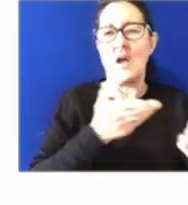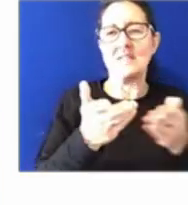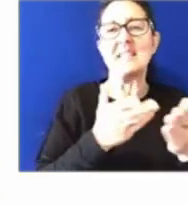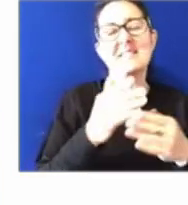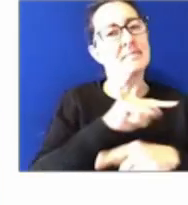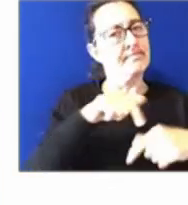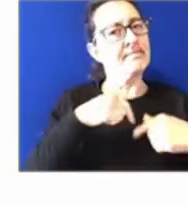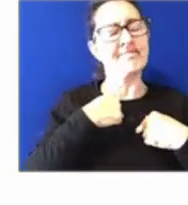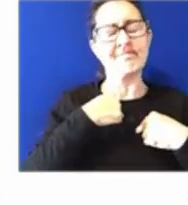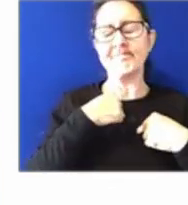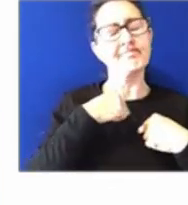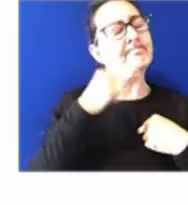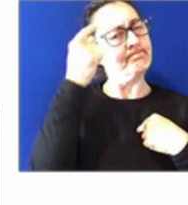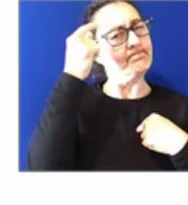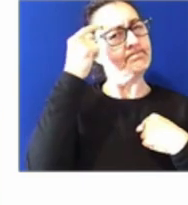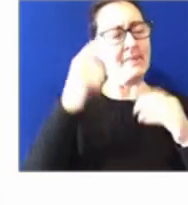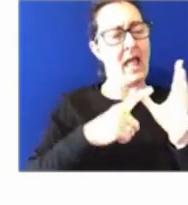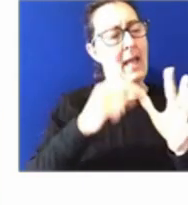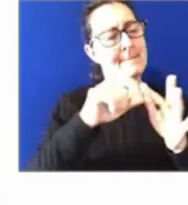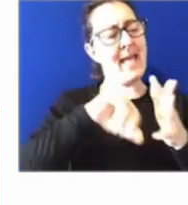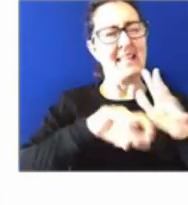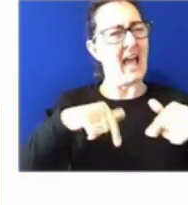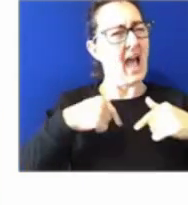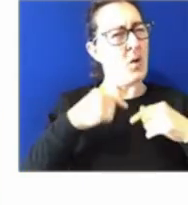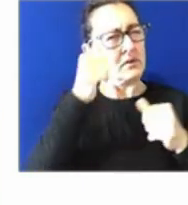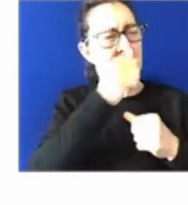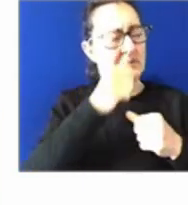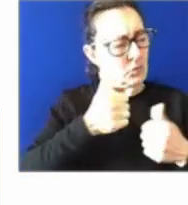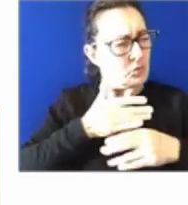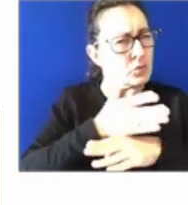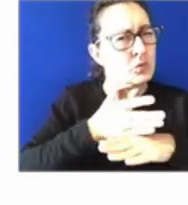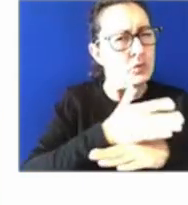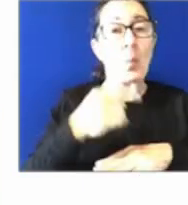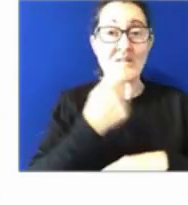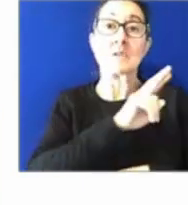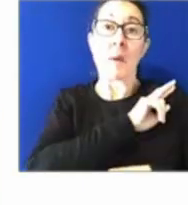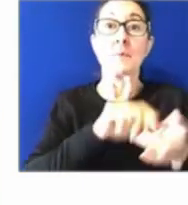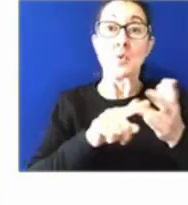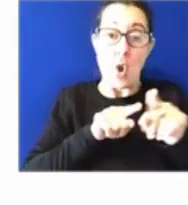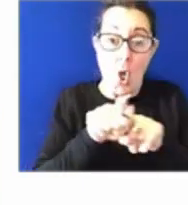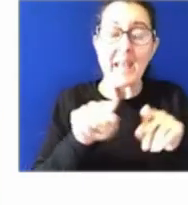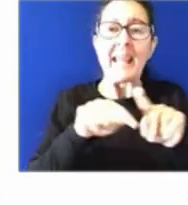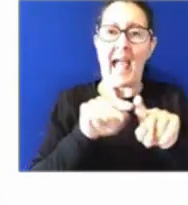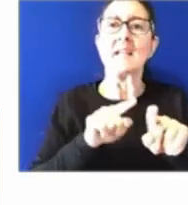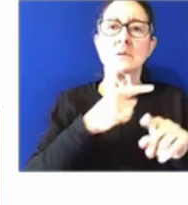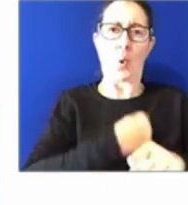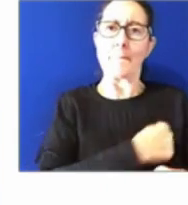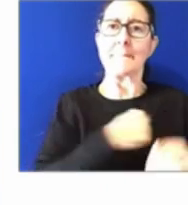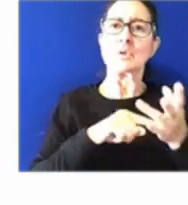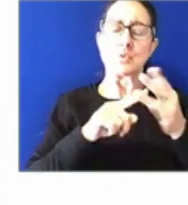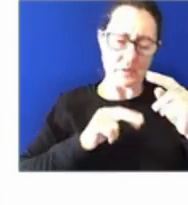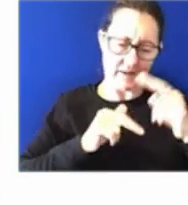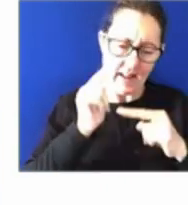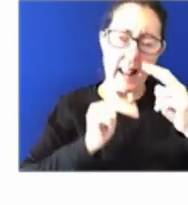We have a responsibility to commit to learning and developing our skills. I encourage you all to head to the